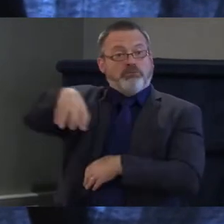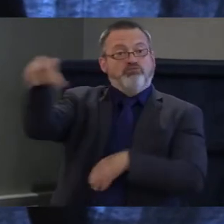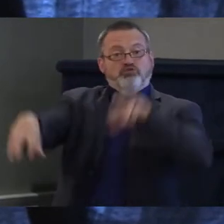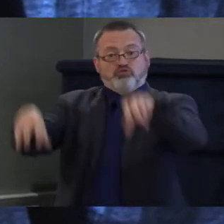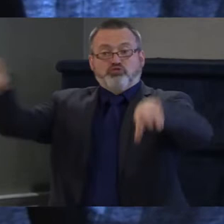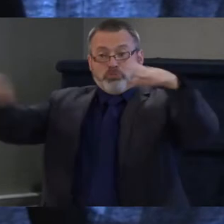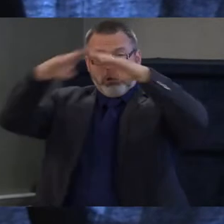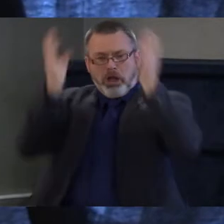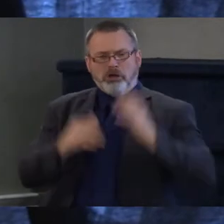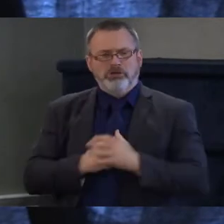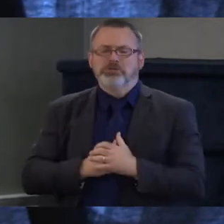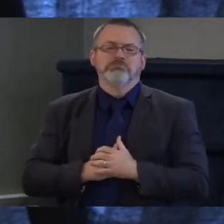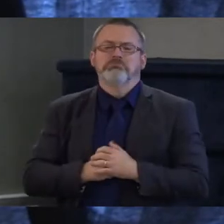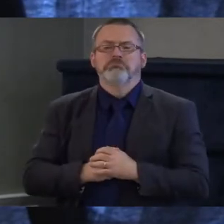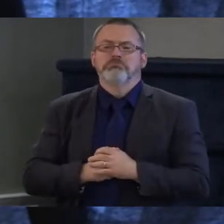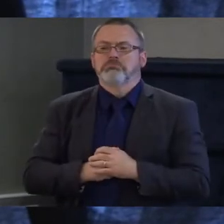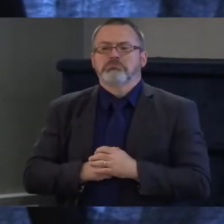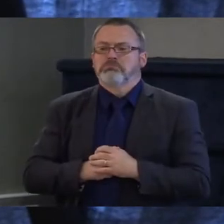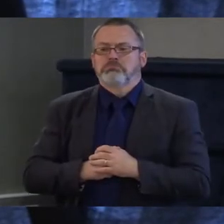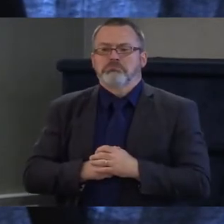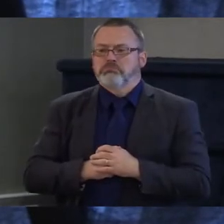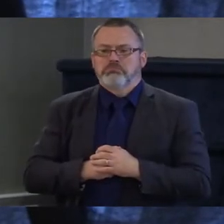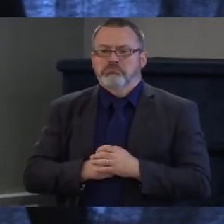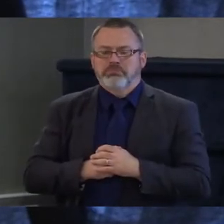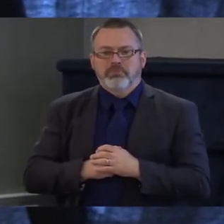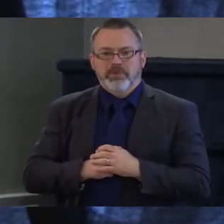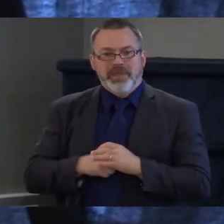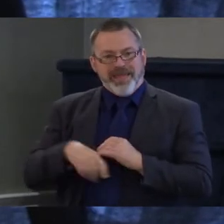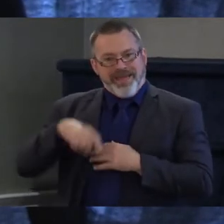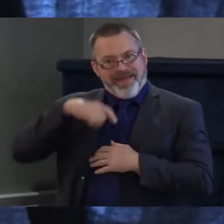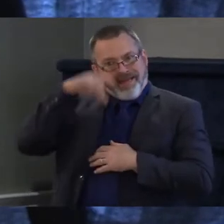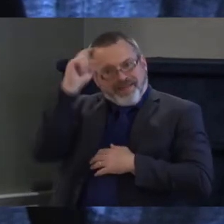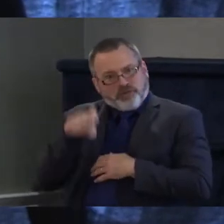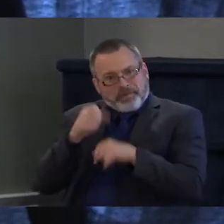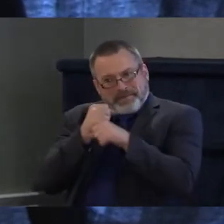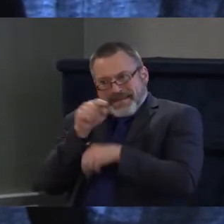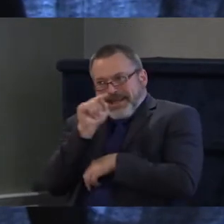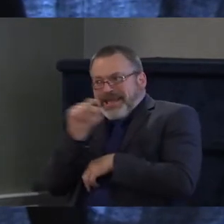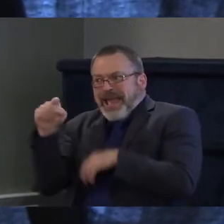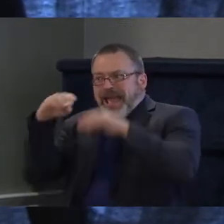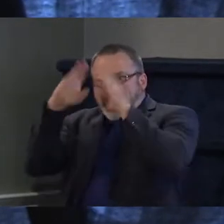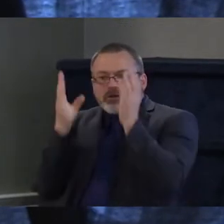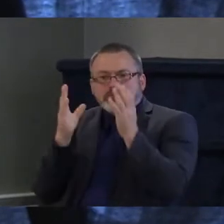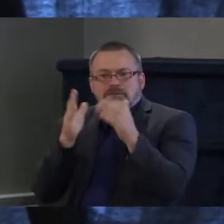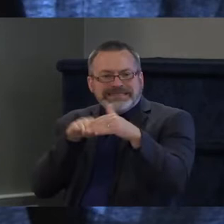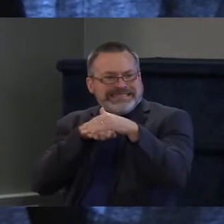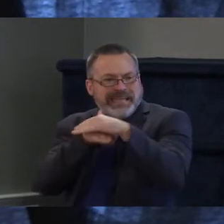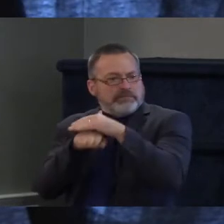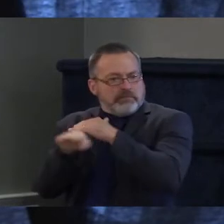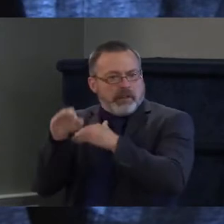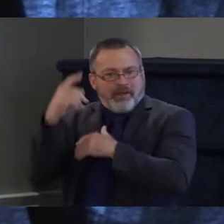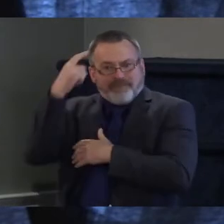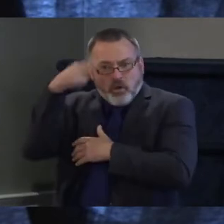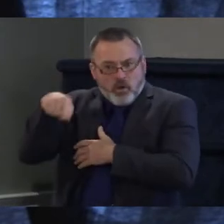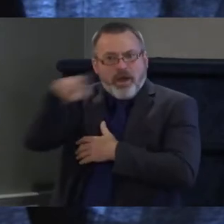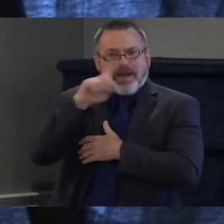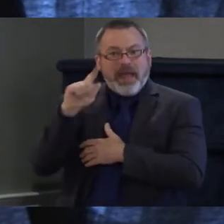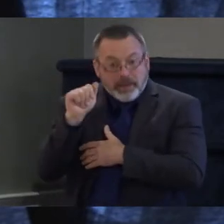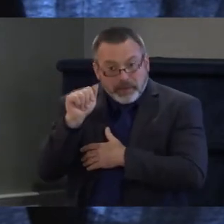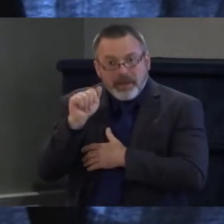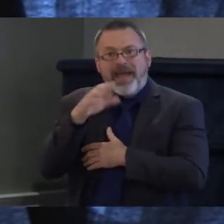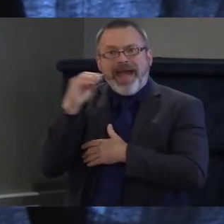that is accessible to all, if you don't have housing that has wraparound services and supports, then that's not actually